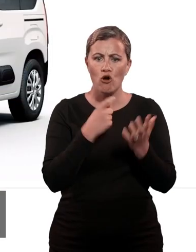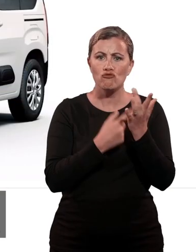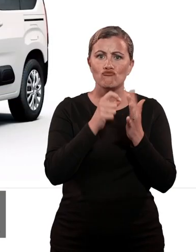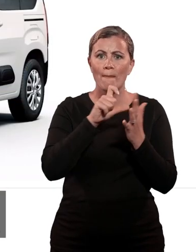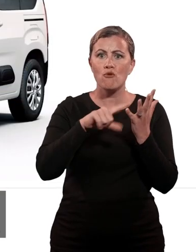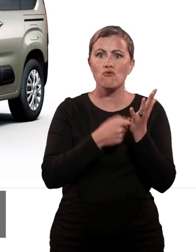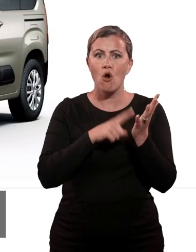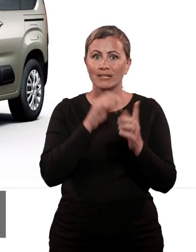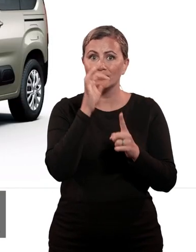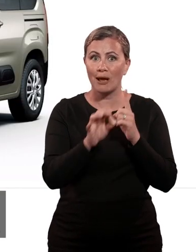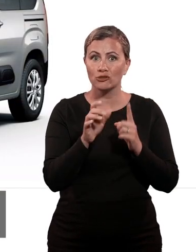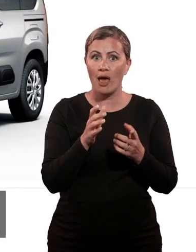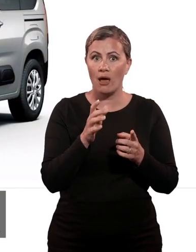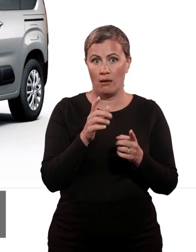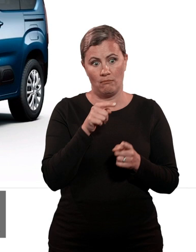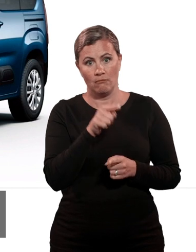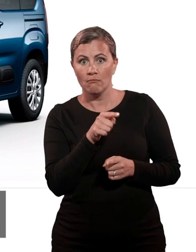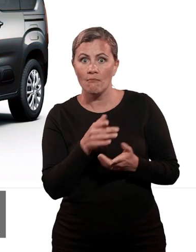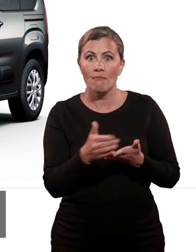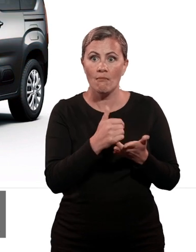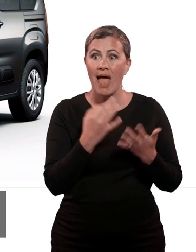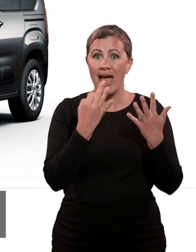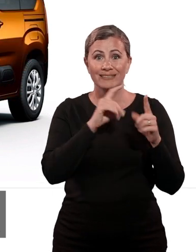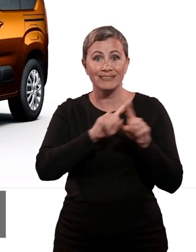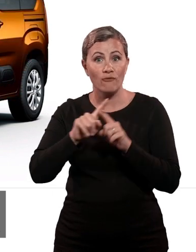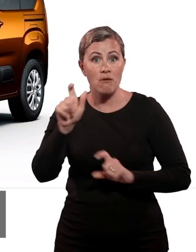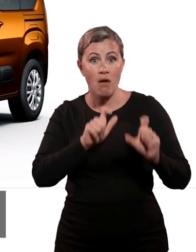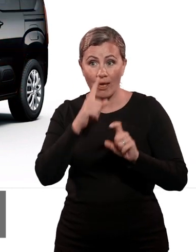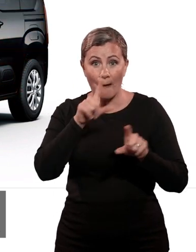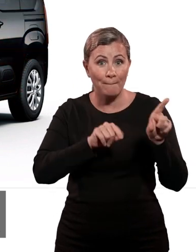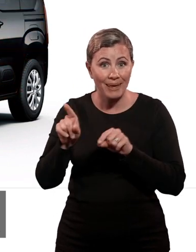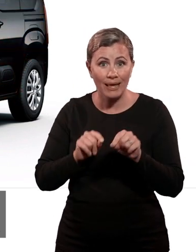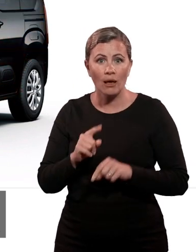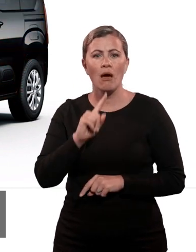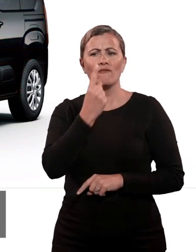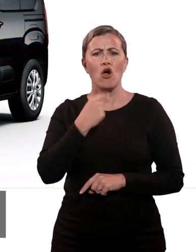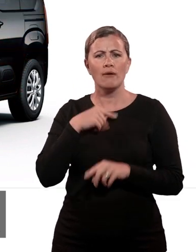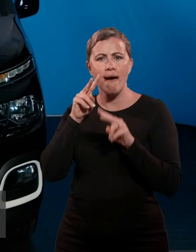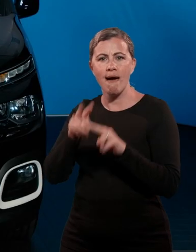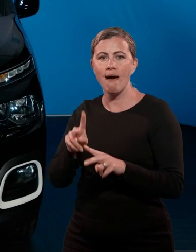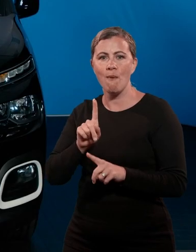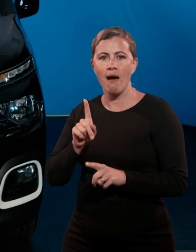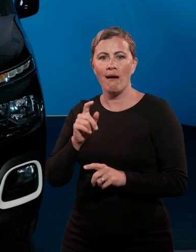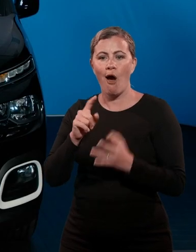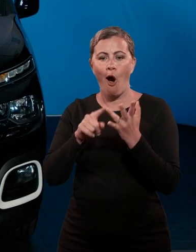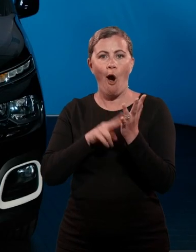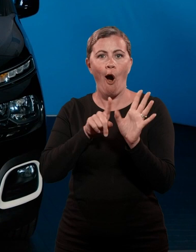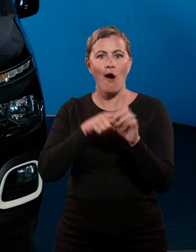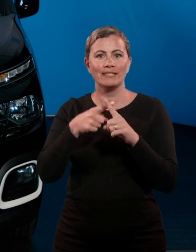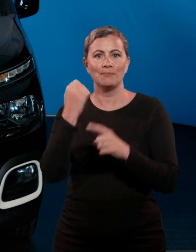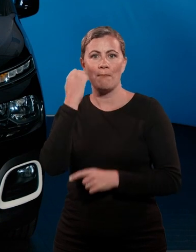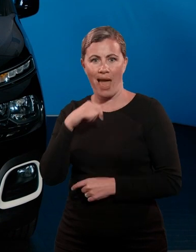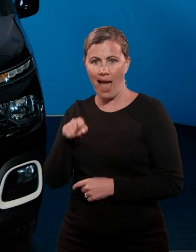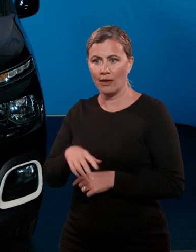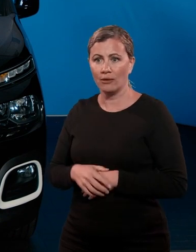There are eight body colours to choose from. The car I'll be looking at is a Feel version in Onyx Black. The front of the car